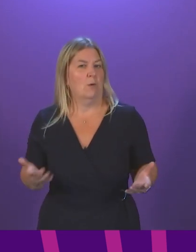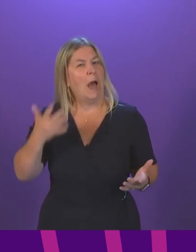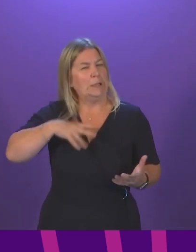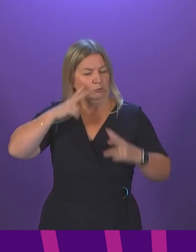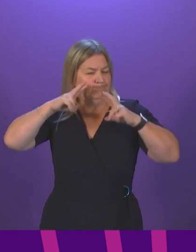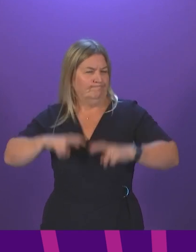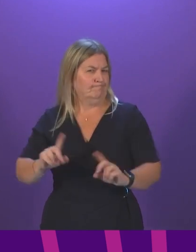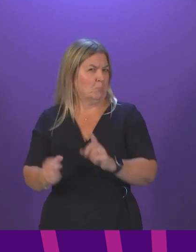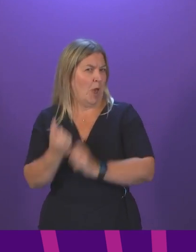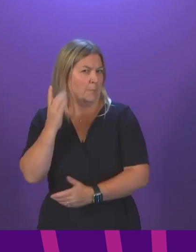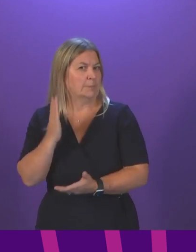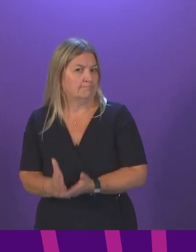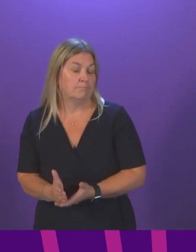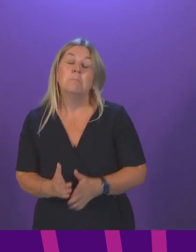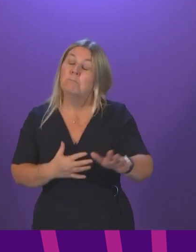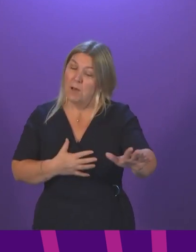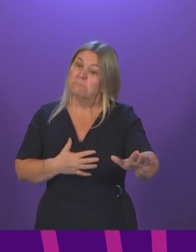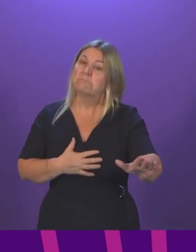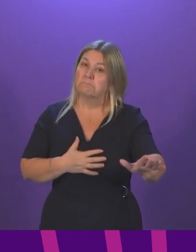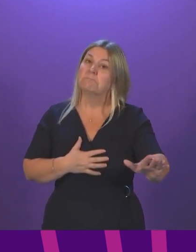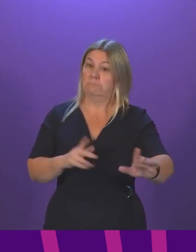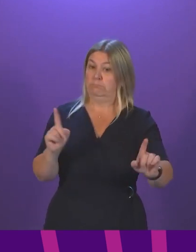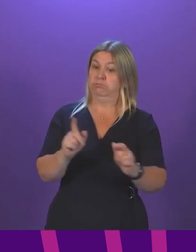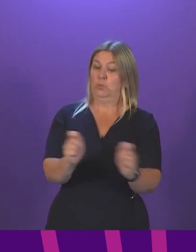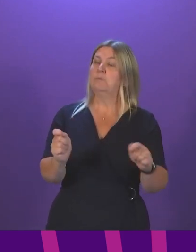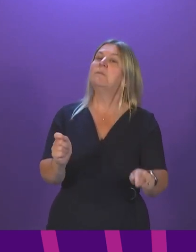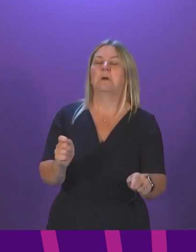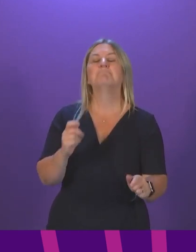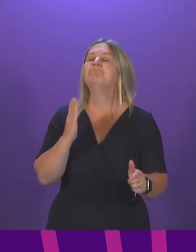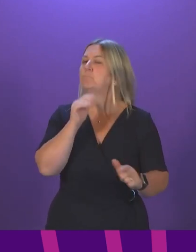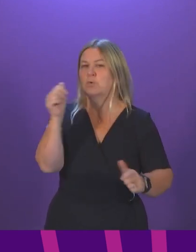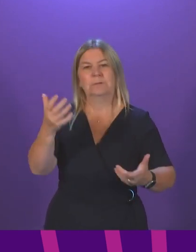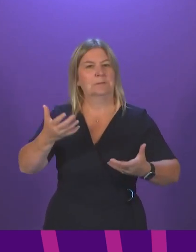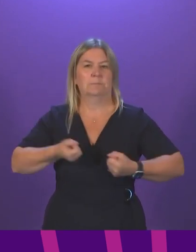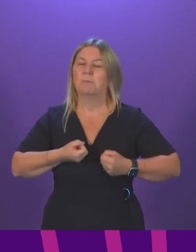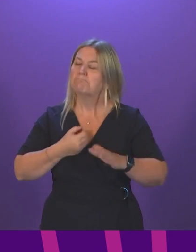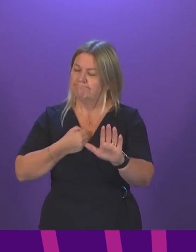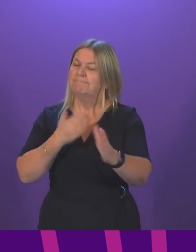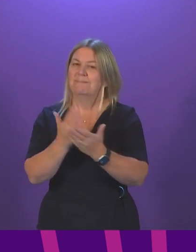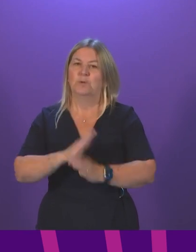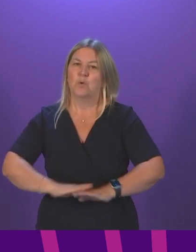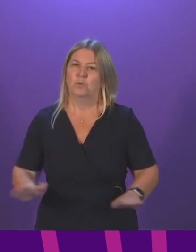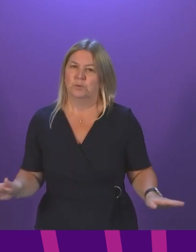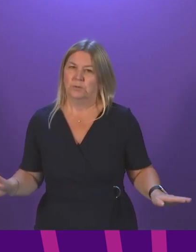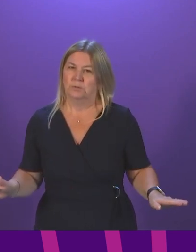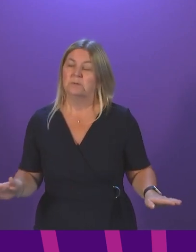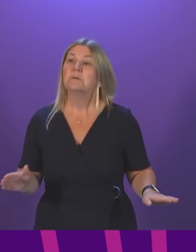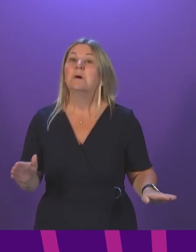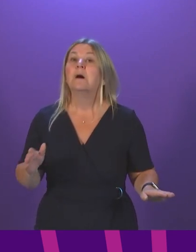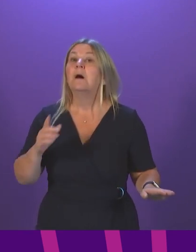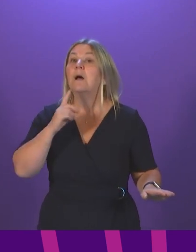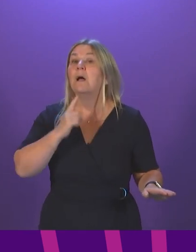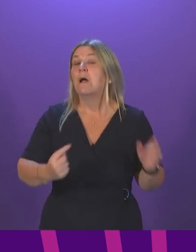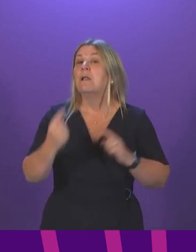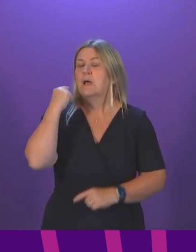is unacceptable. And I am in no doubt about that. And as I said last week, our ambulance service is working under